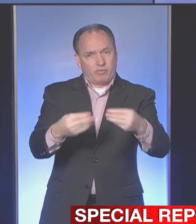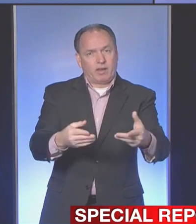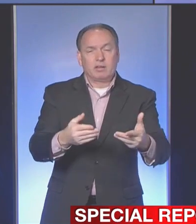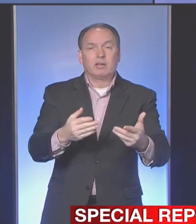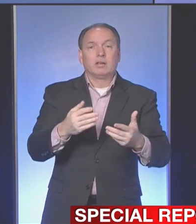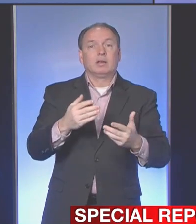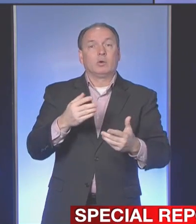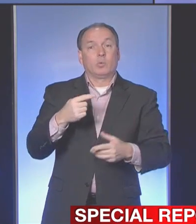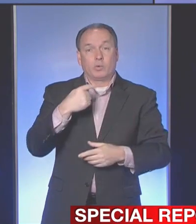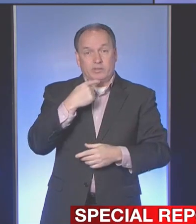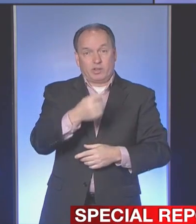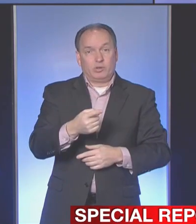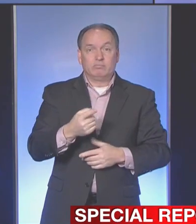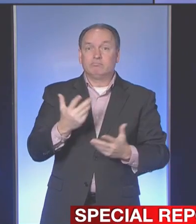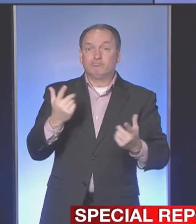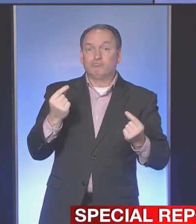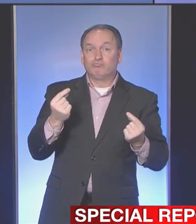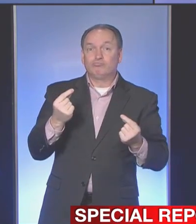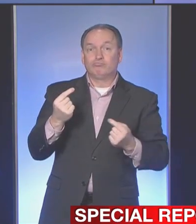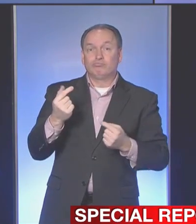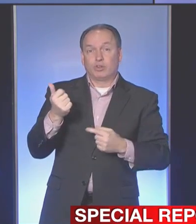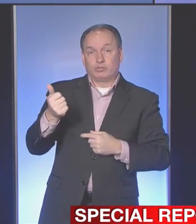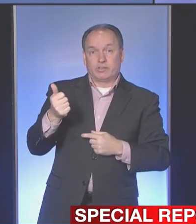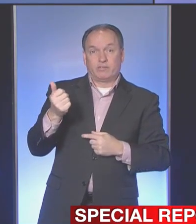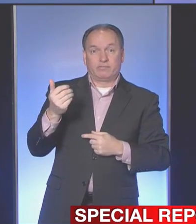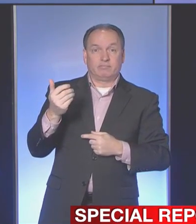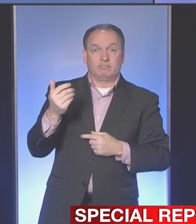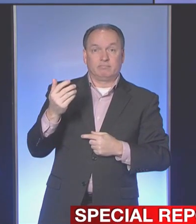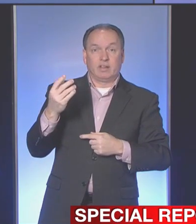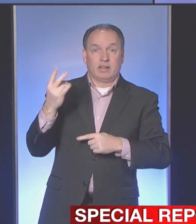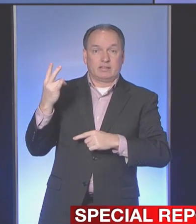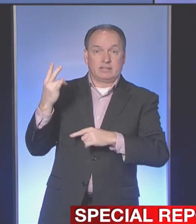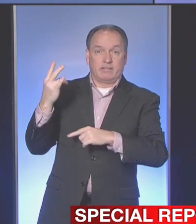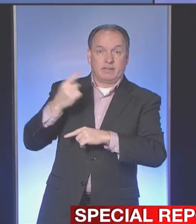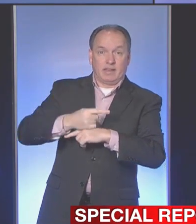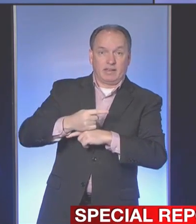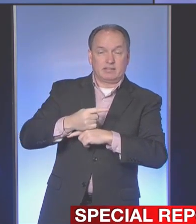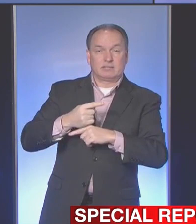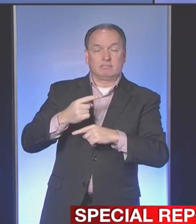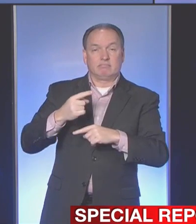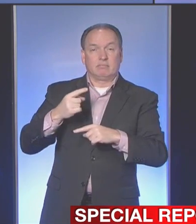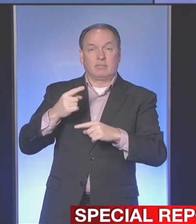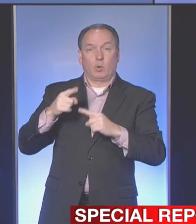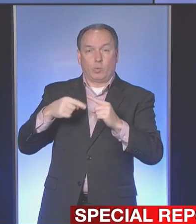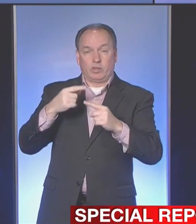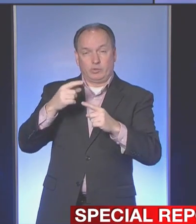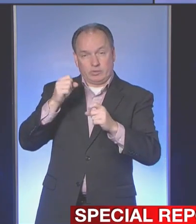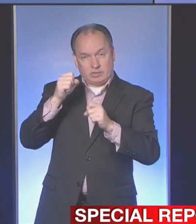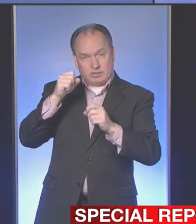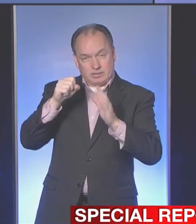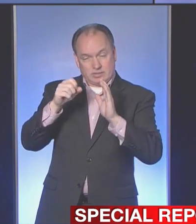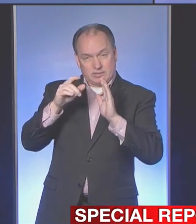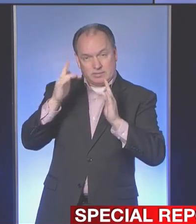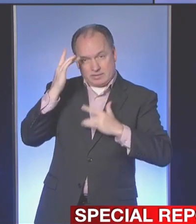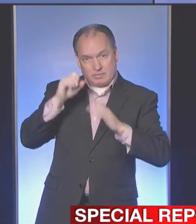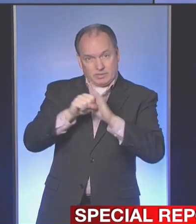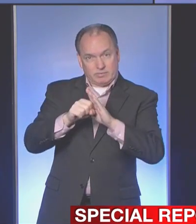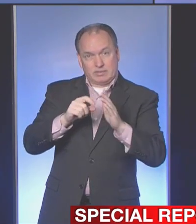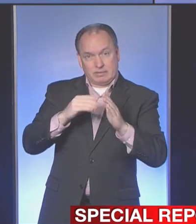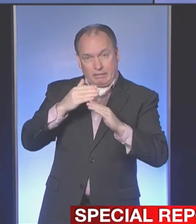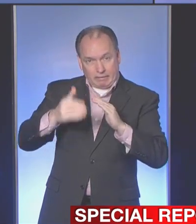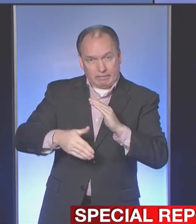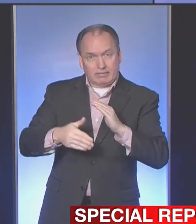go home and self-quarantine for at least seven days past when your symptoms end so you'll probably be at home for about two weeks.